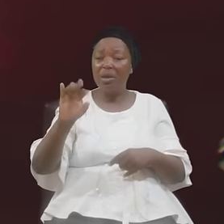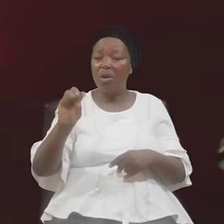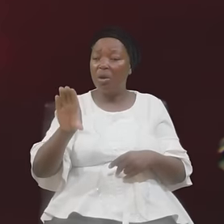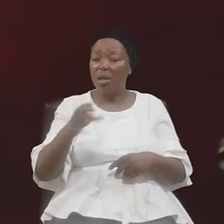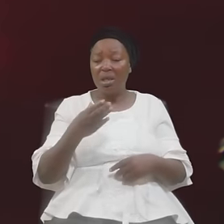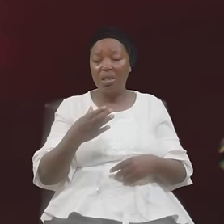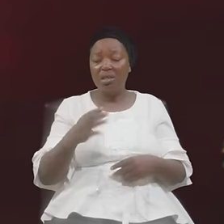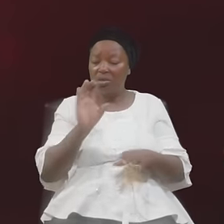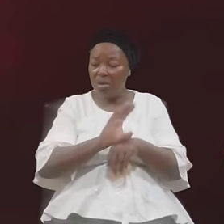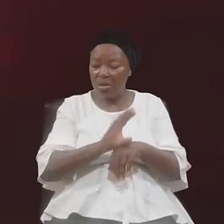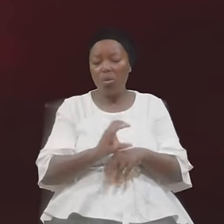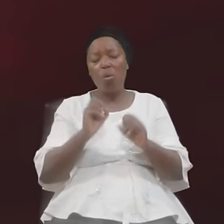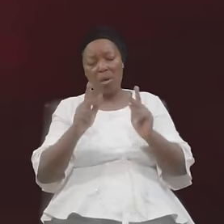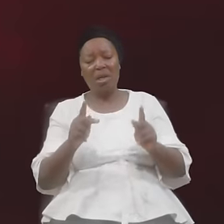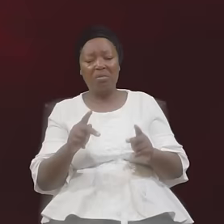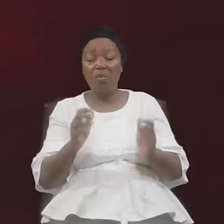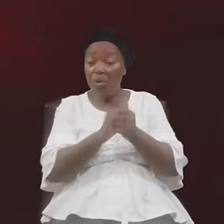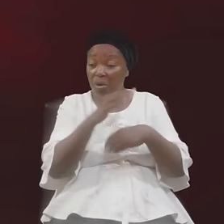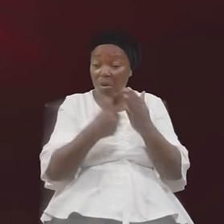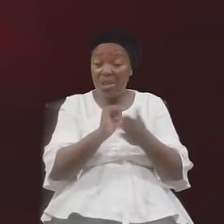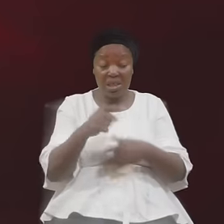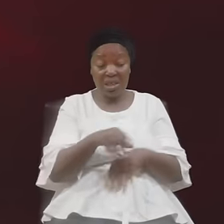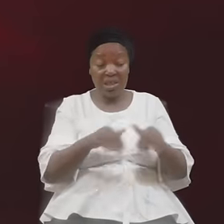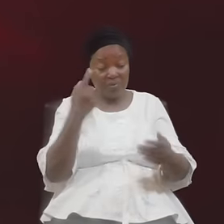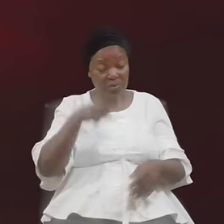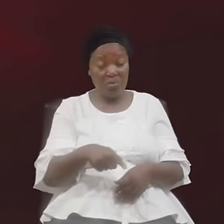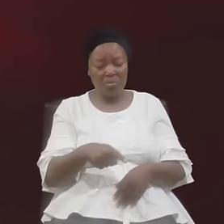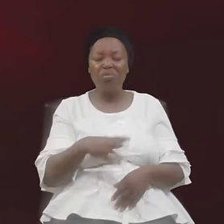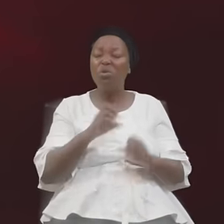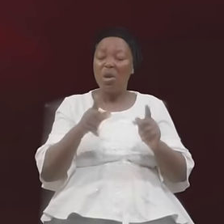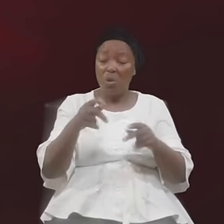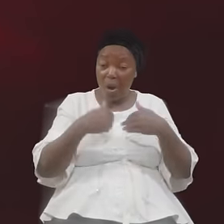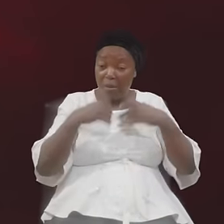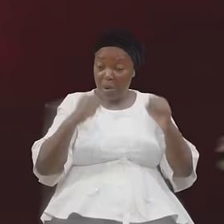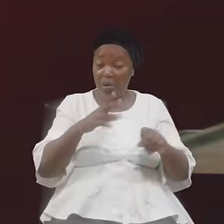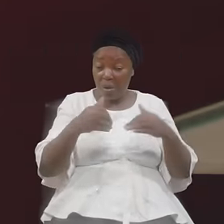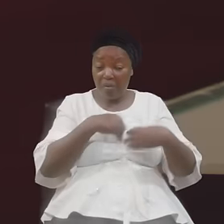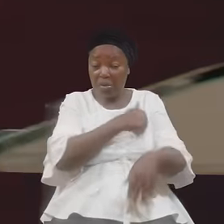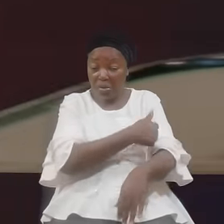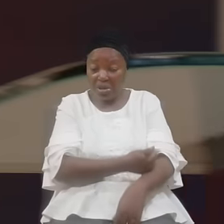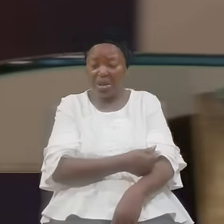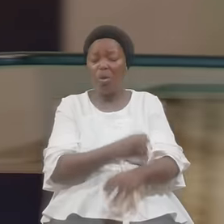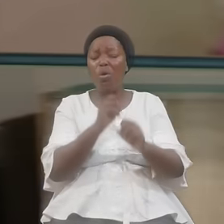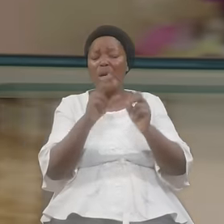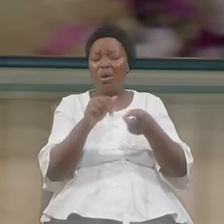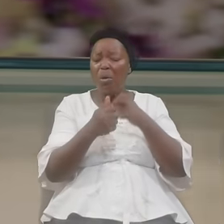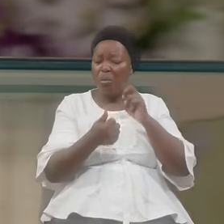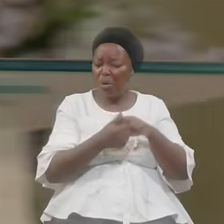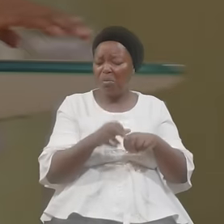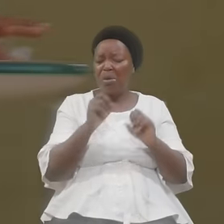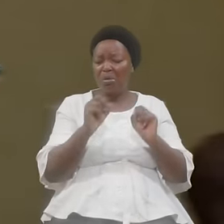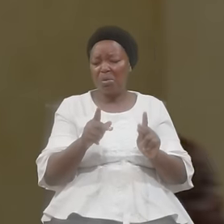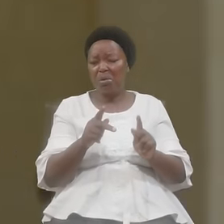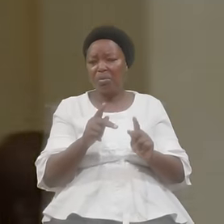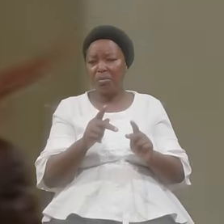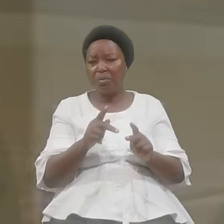You Have Authority You Have Power You Have Vision Drive Drive Drive All right